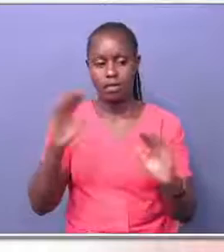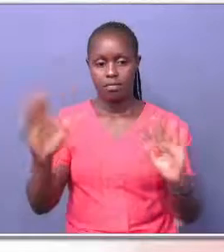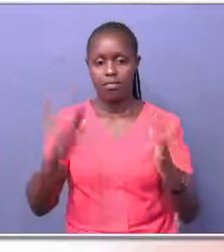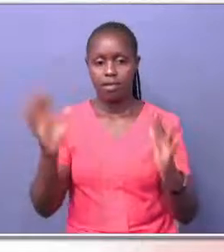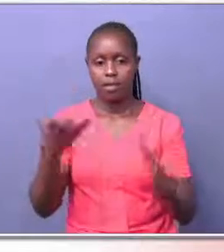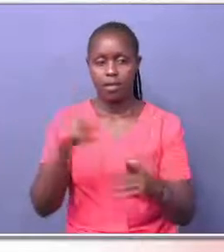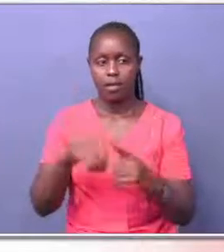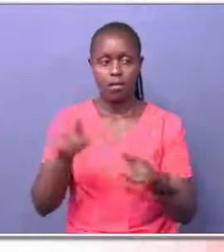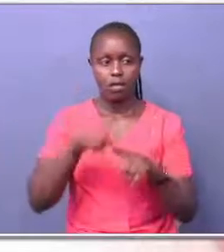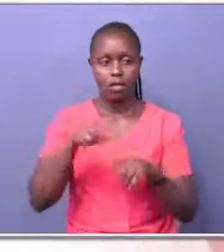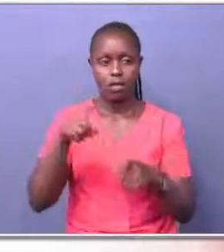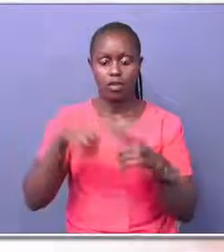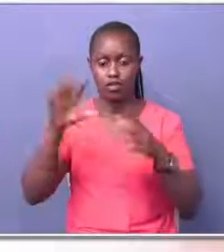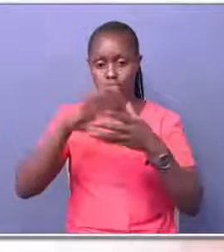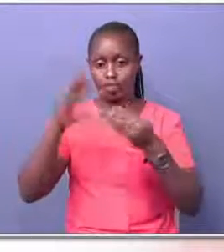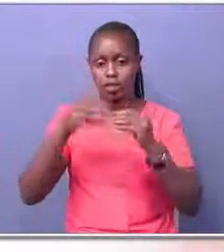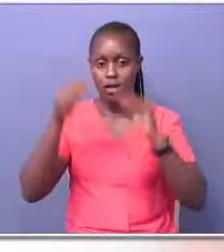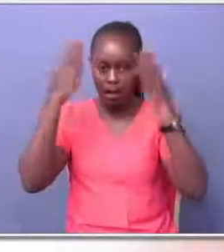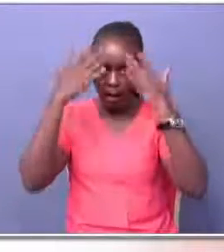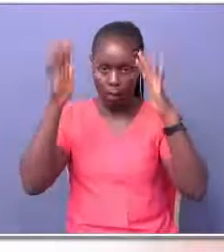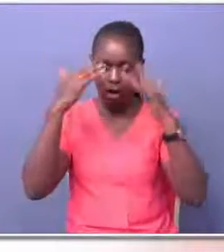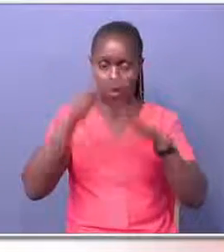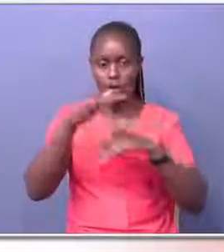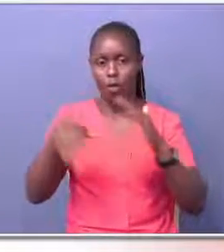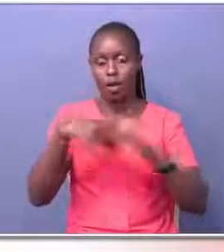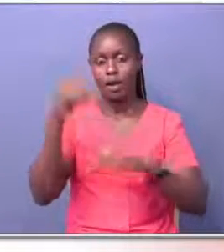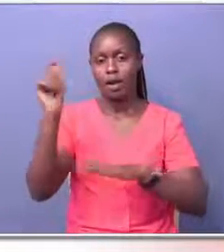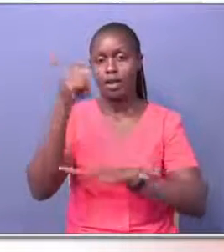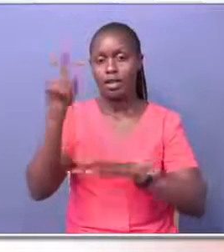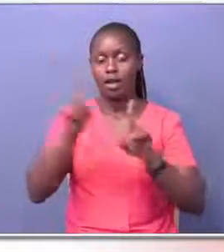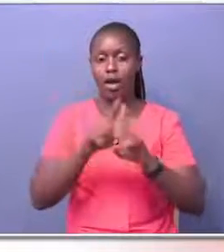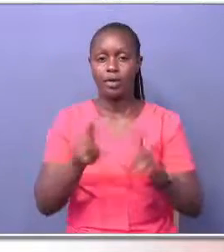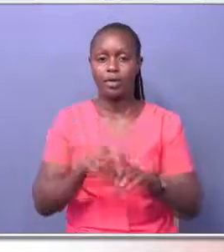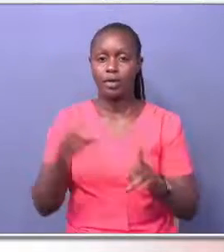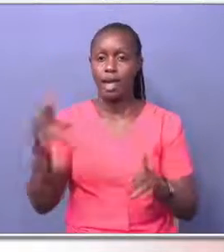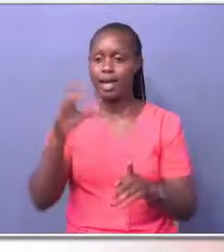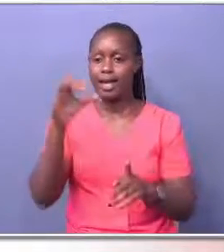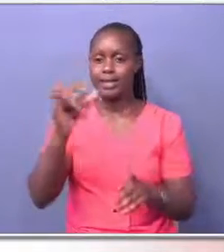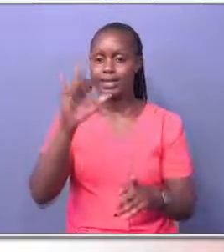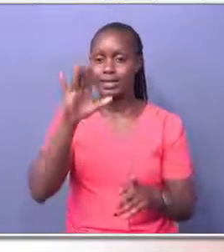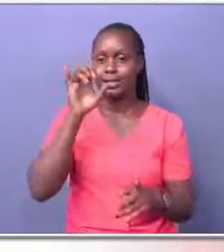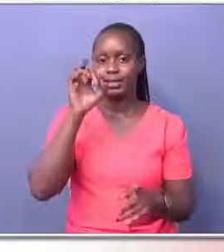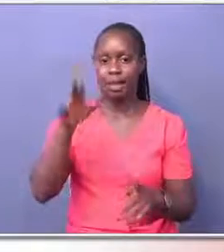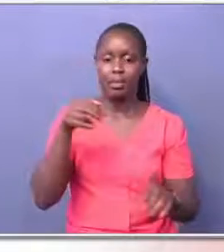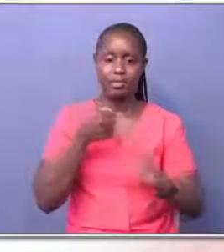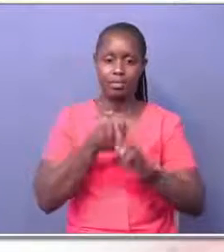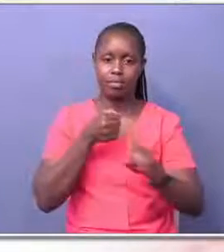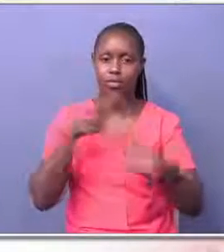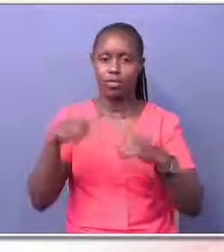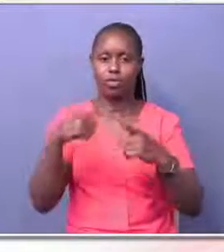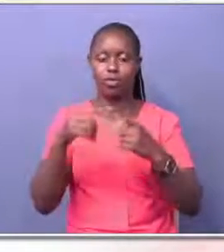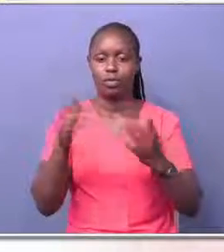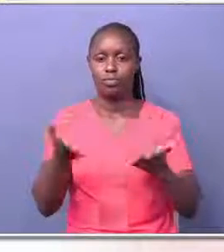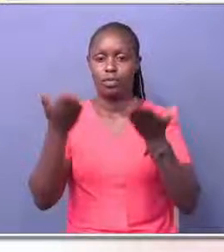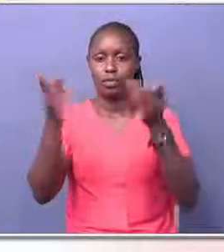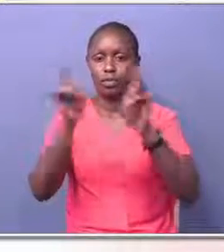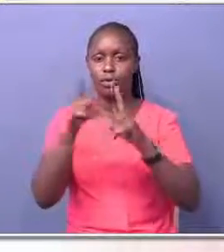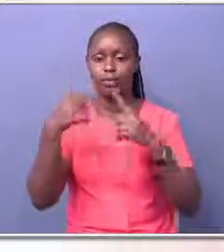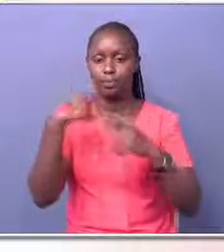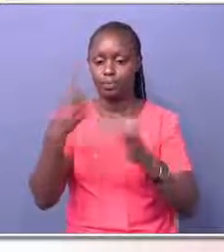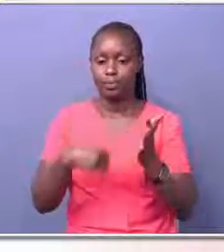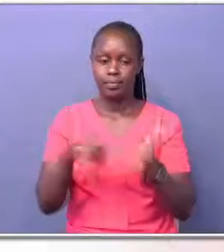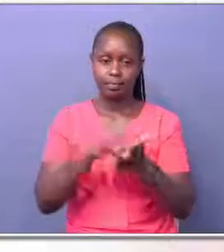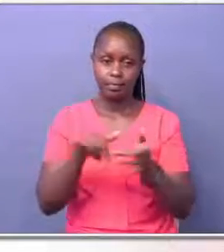on the need to create awareness among vulnerable Kenyans as cyber attacks in the country continue to escalate. He has also admitted that there